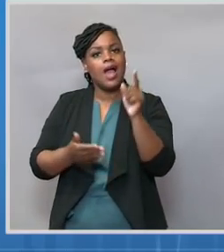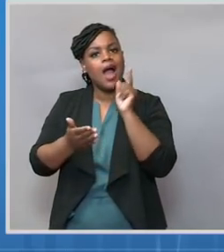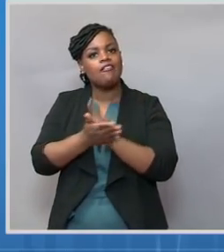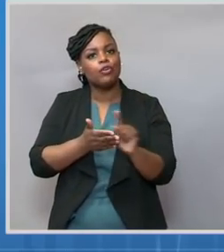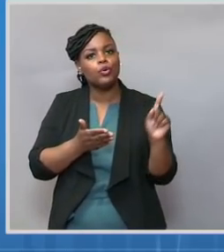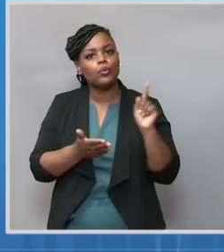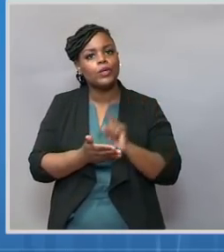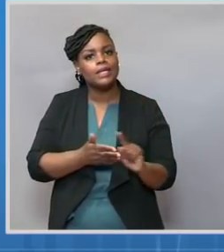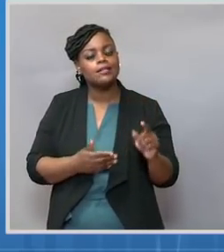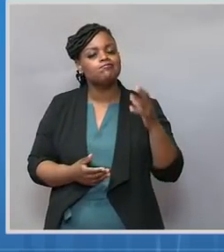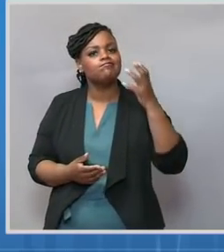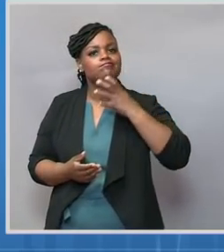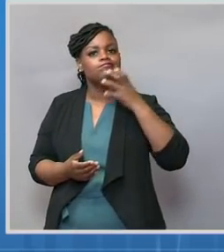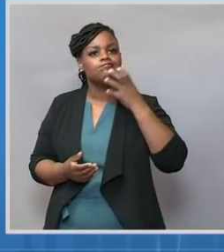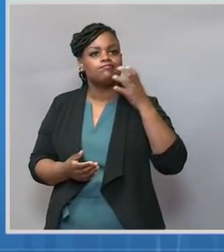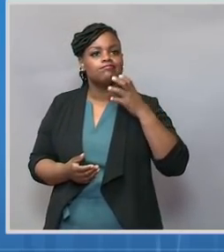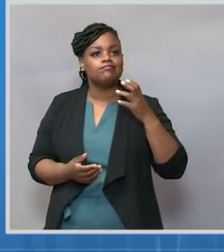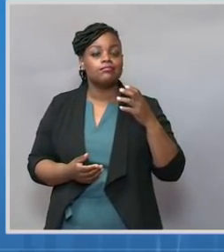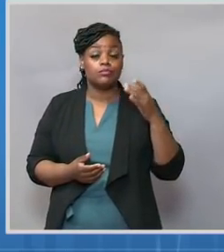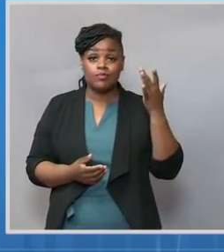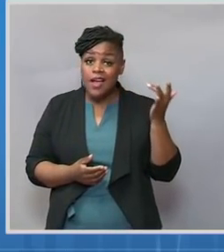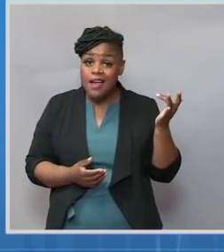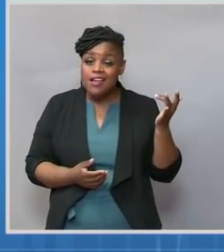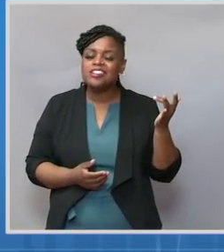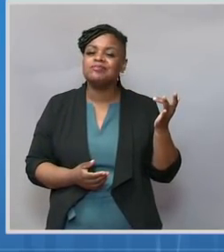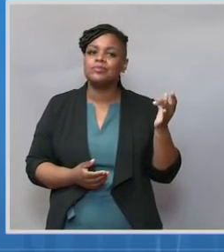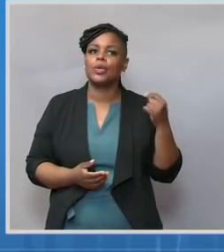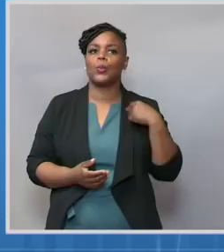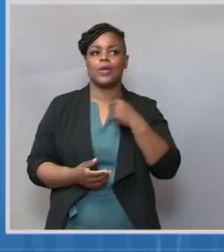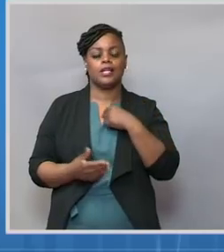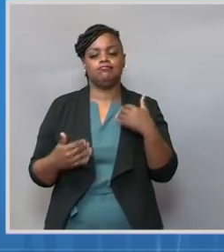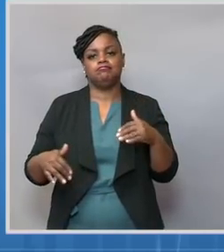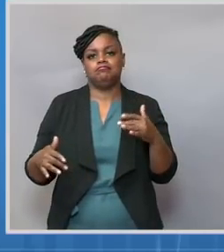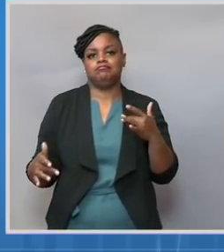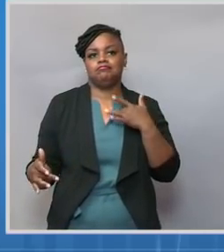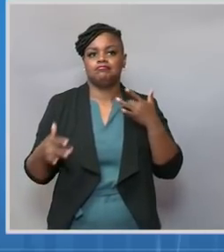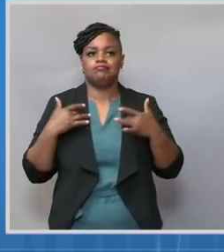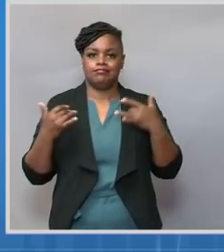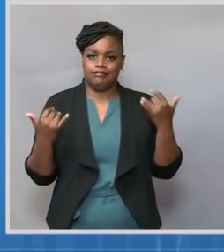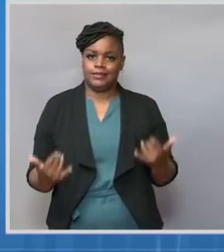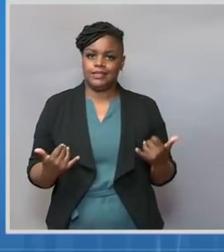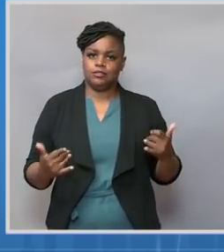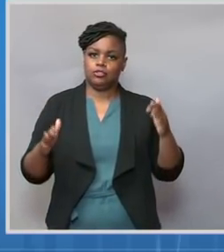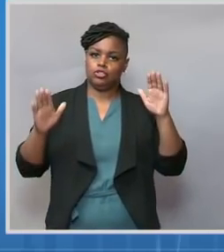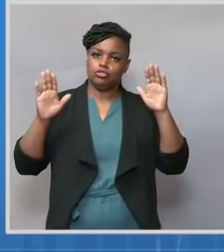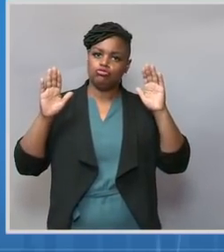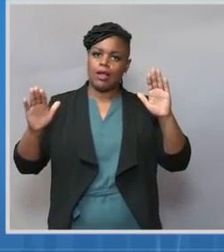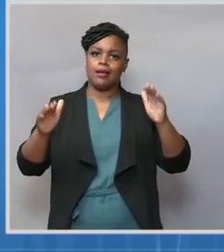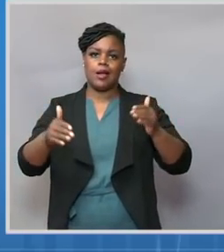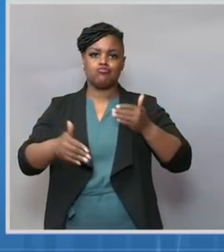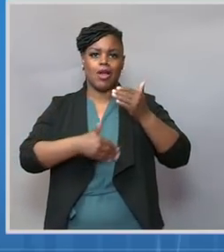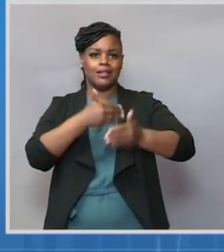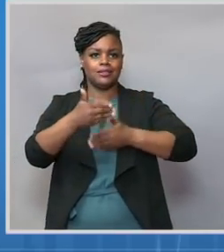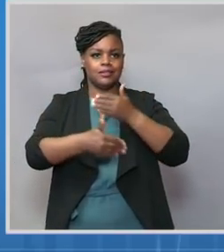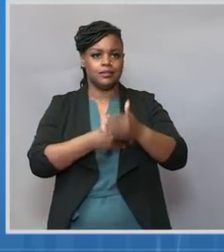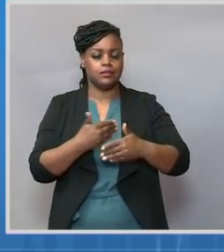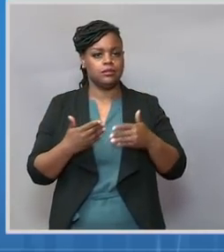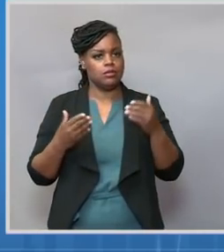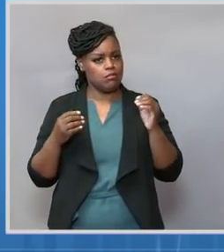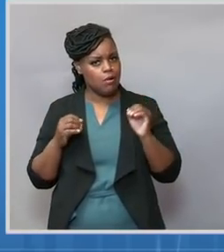To close, we are excited about the tremendous progress to date and the opportunity ahead of us.